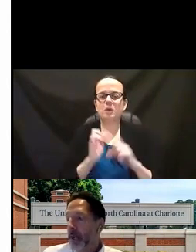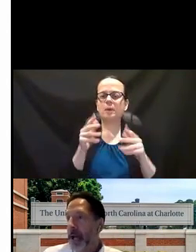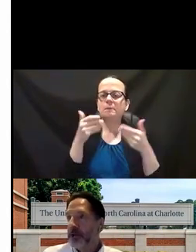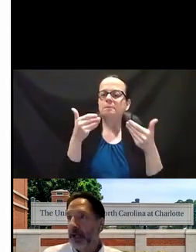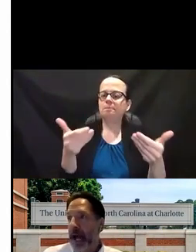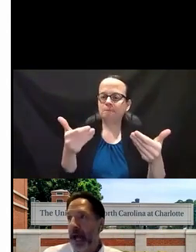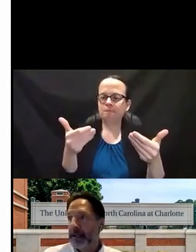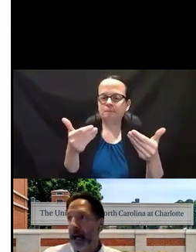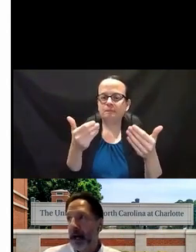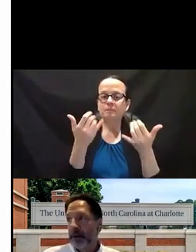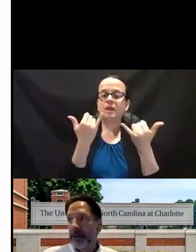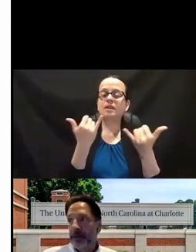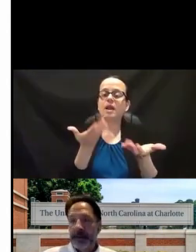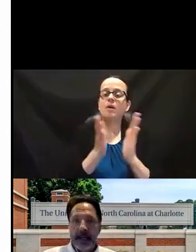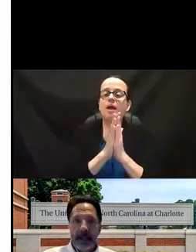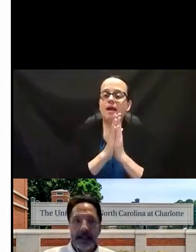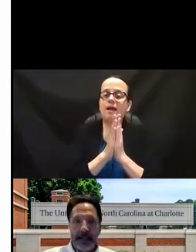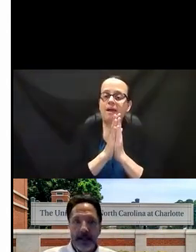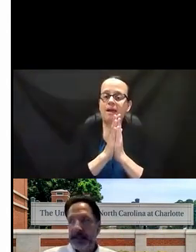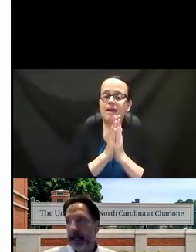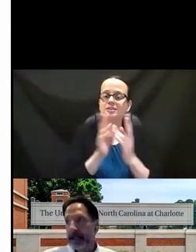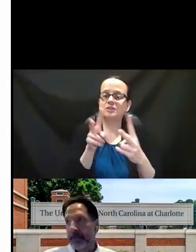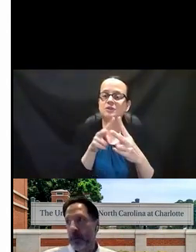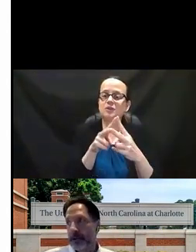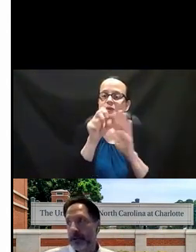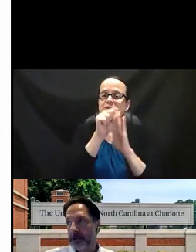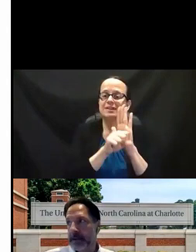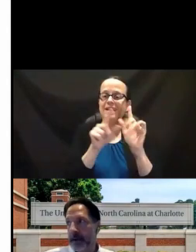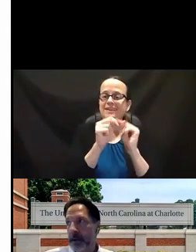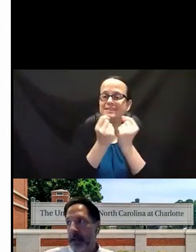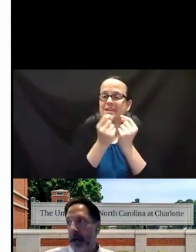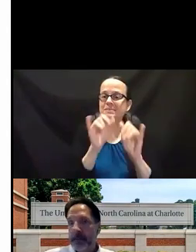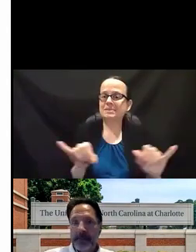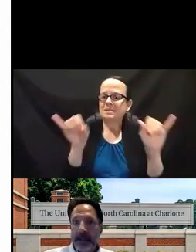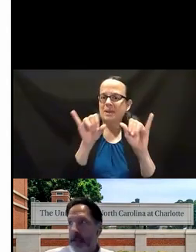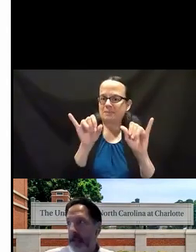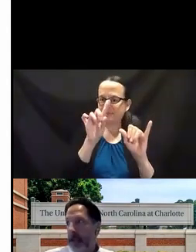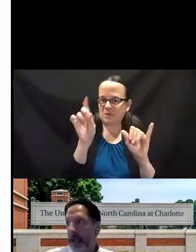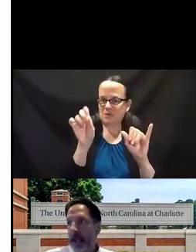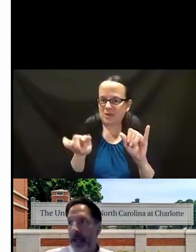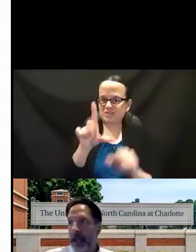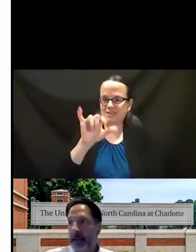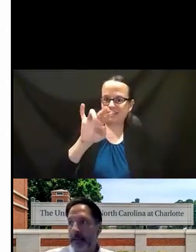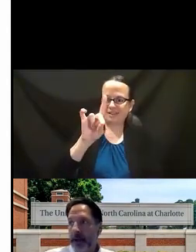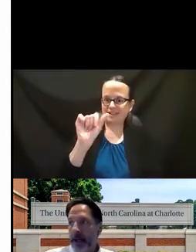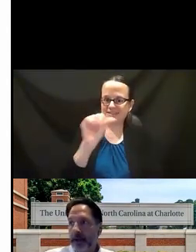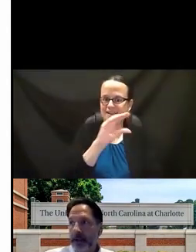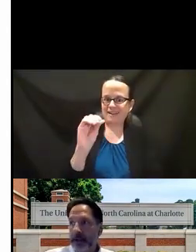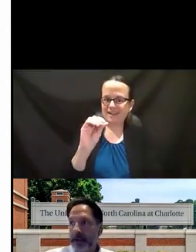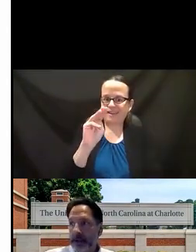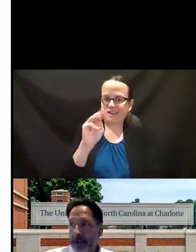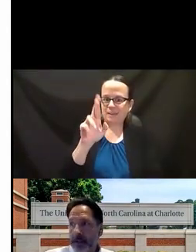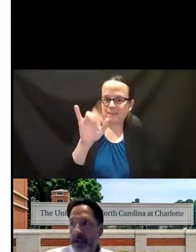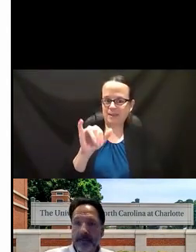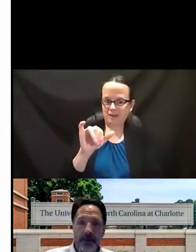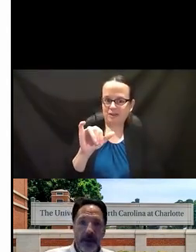we're going to actually ask our two state teams that same question. So, Linda and Mary and